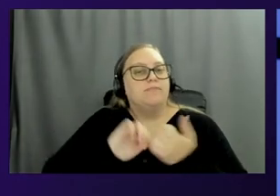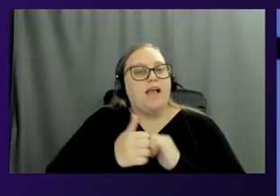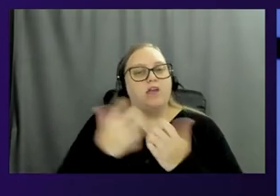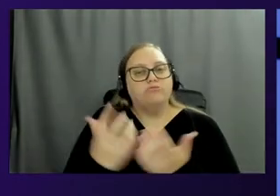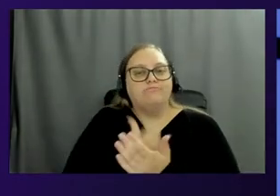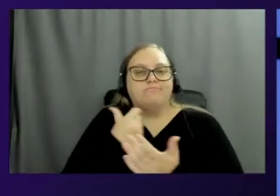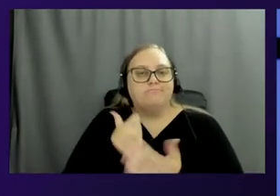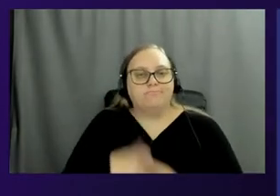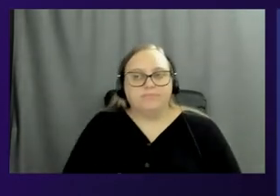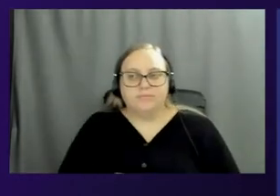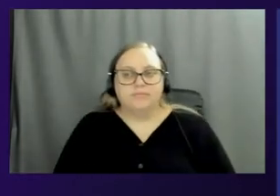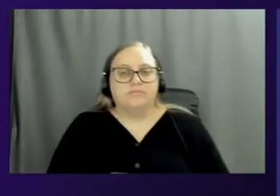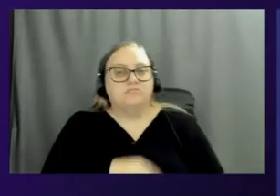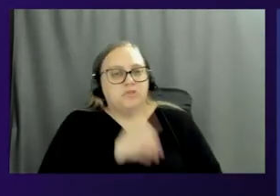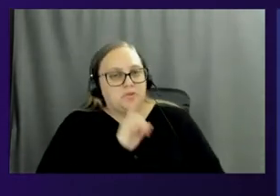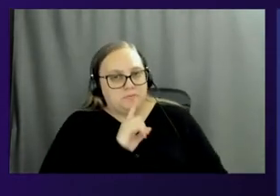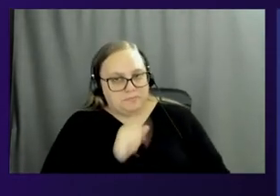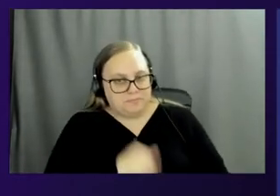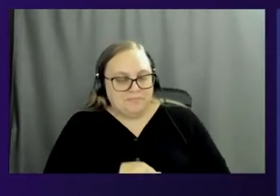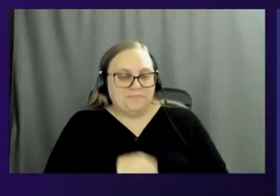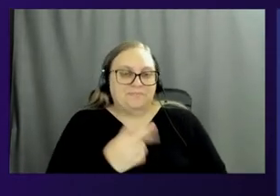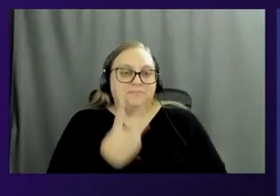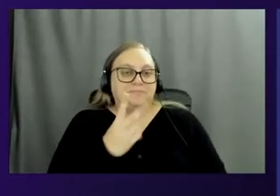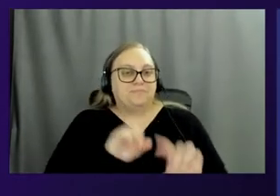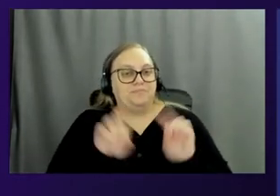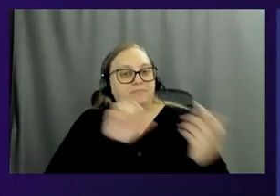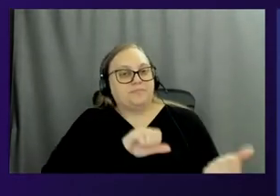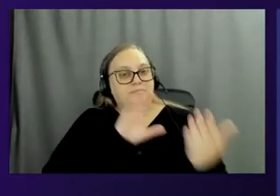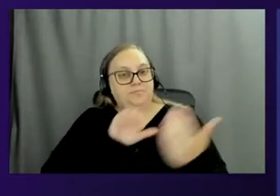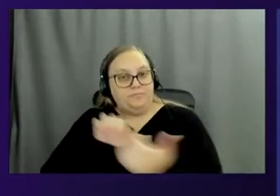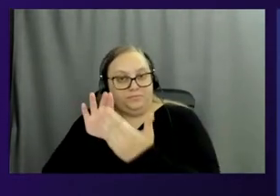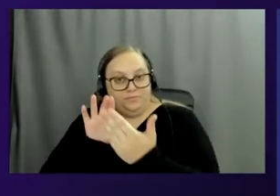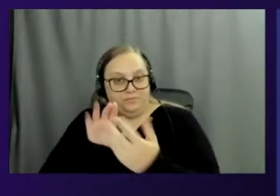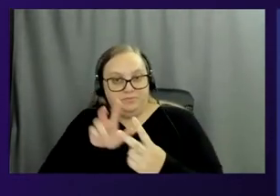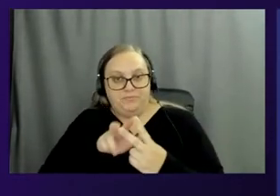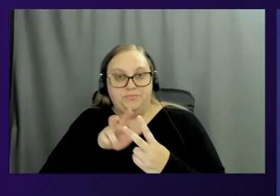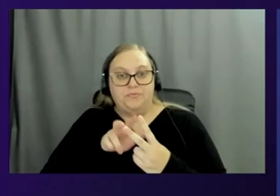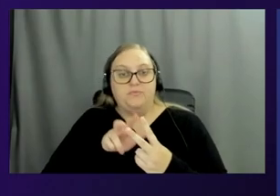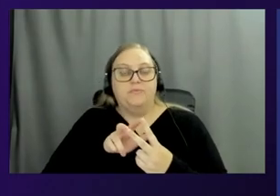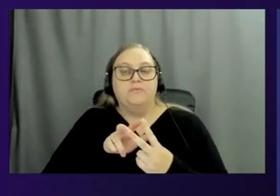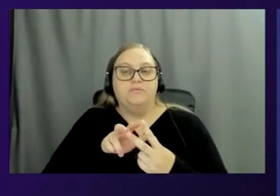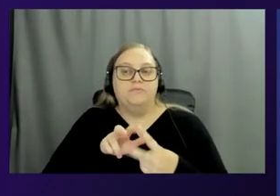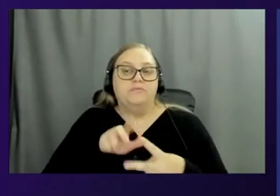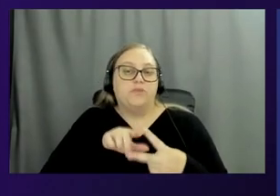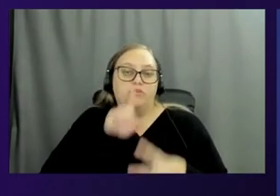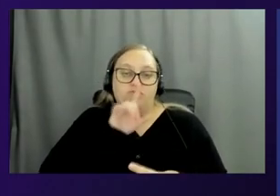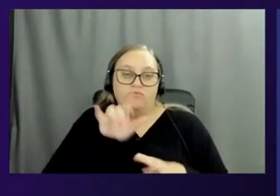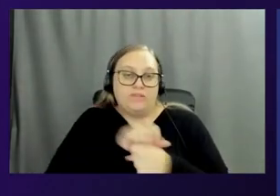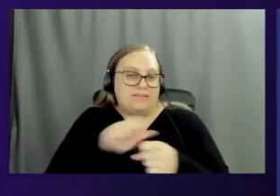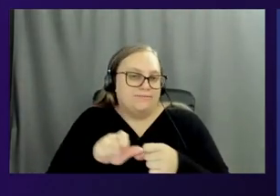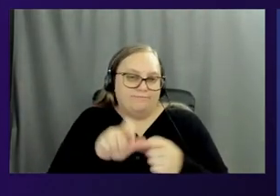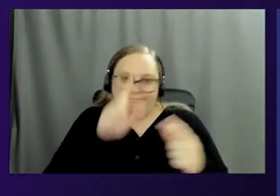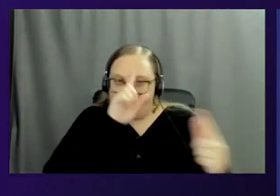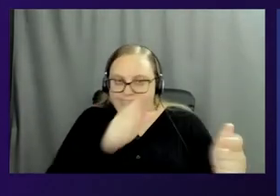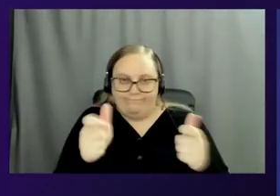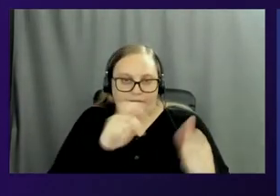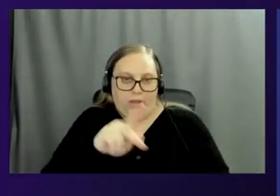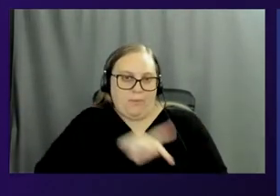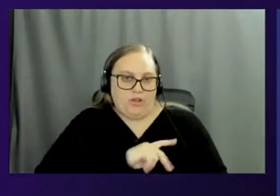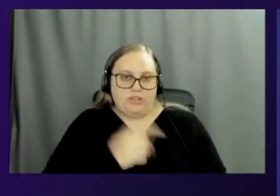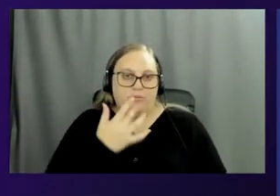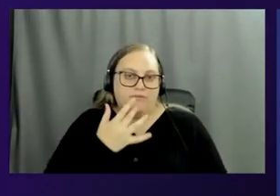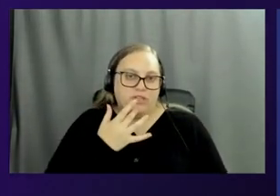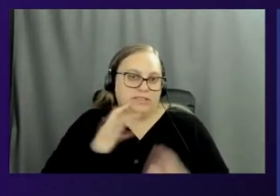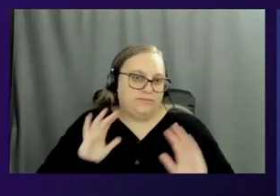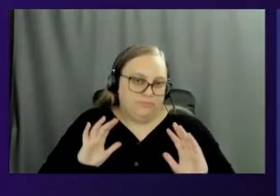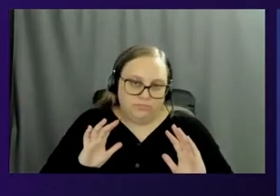Sure. Um, there are two different approaches that, uh, you could expect a customer to take, right? It really comes down to personal preference, I would say, depending on,